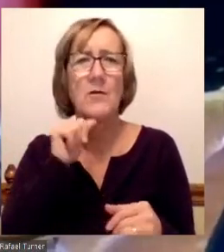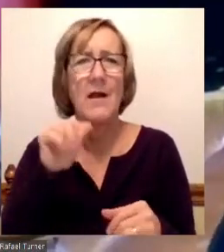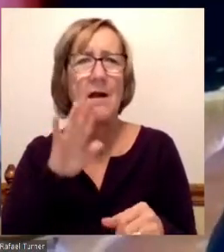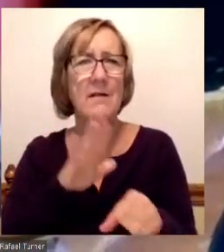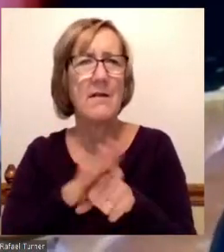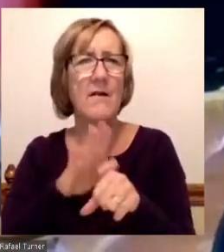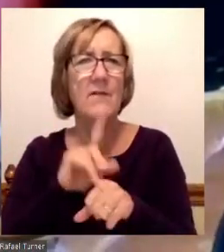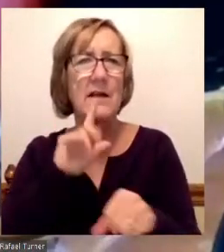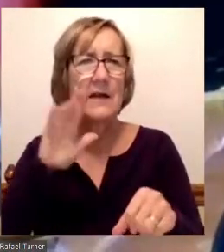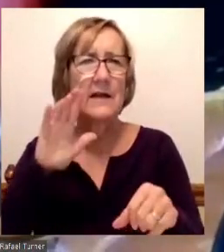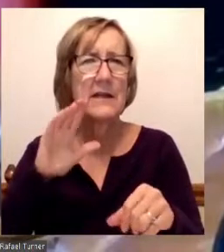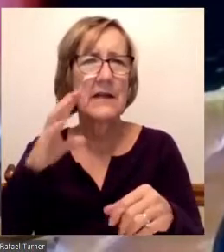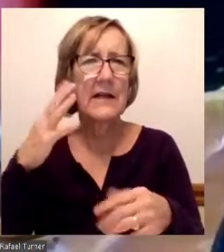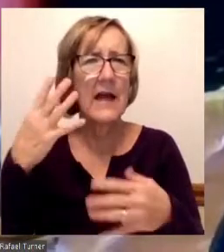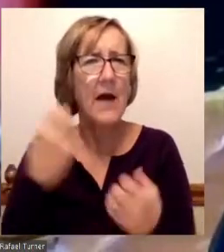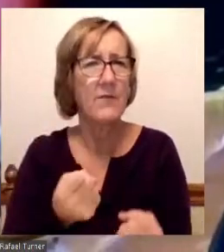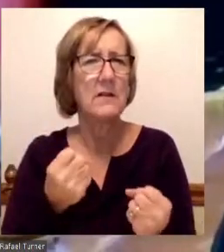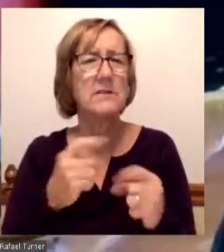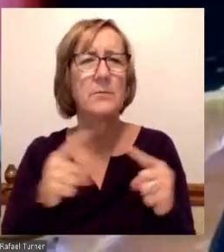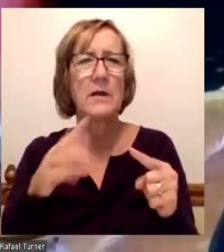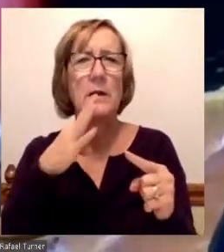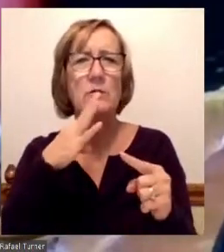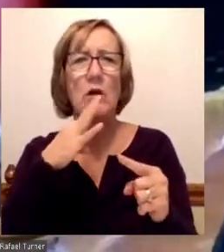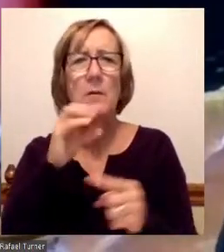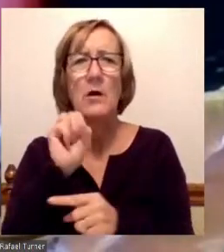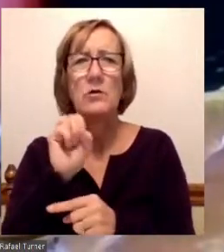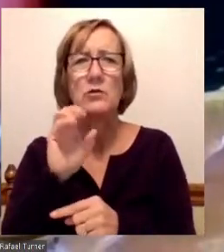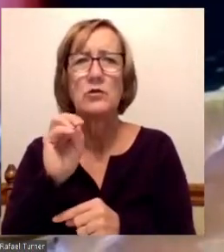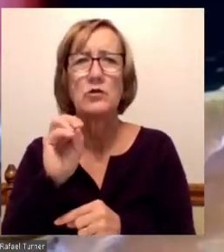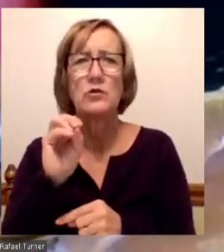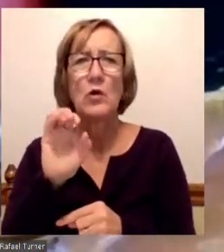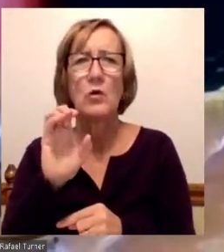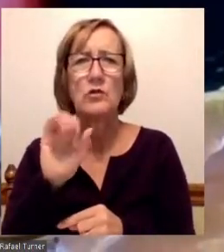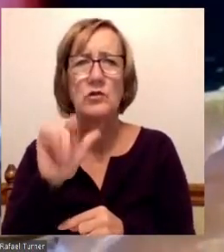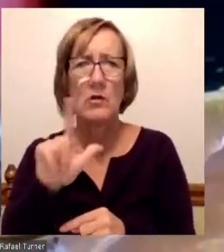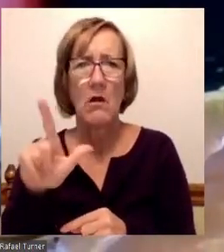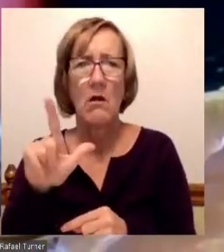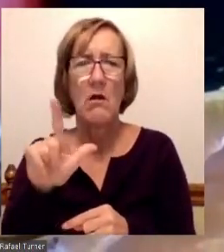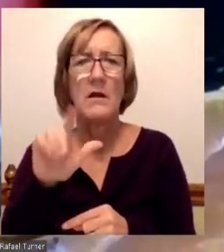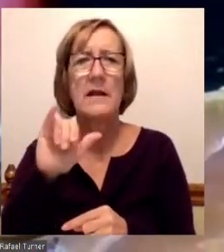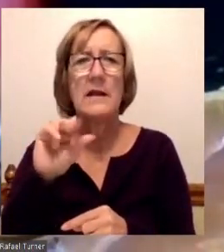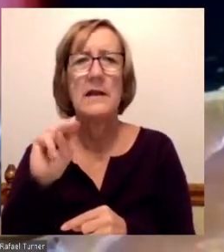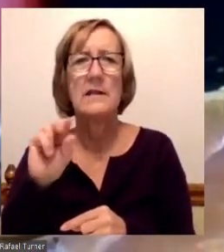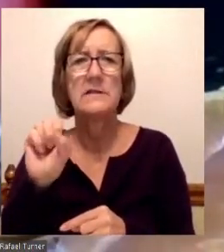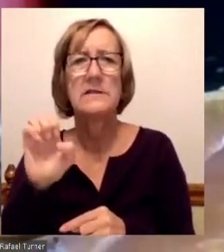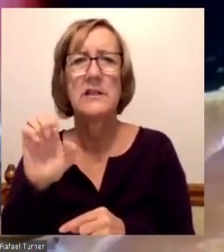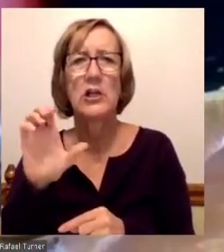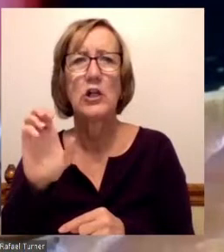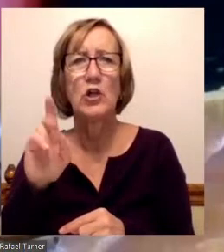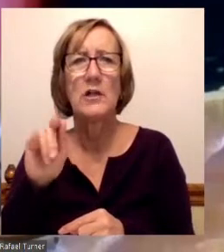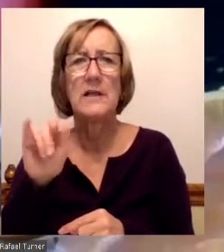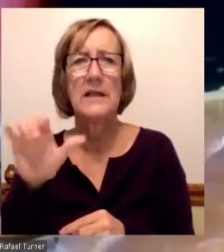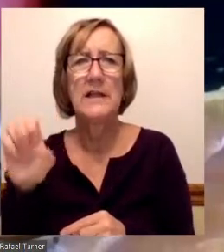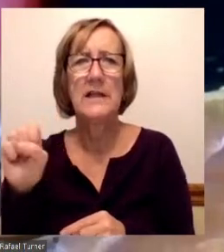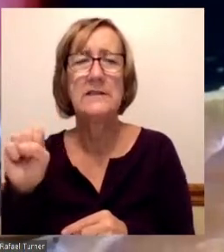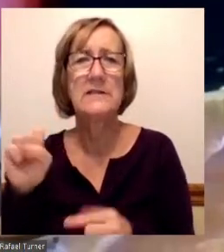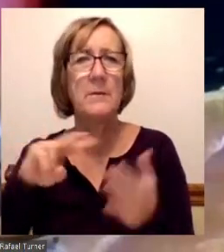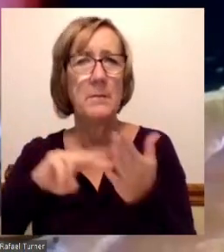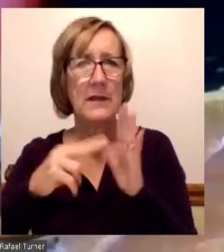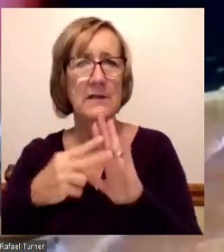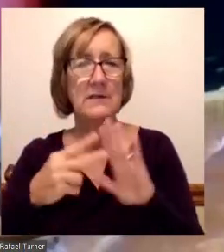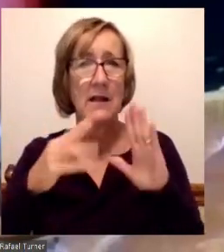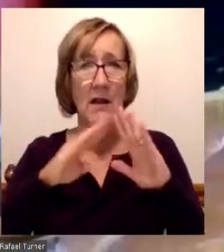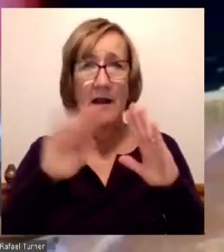ability. I'm referring to social insecurities. These social insecurities range from housing insecurity,